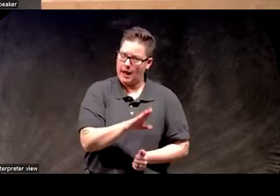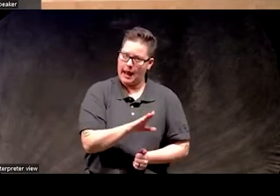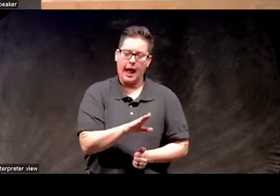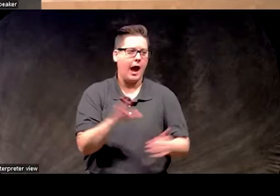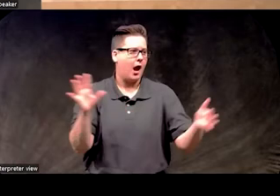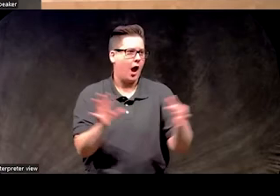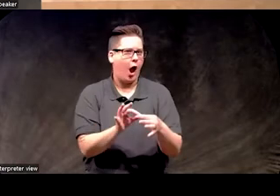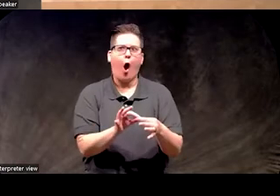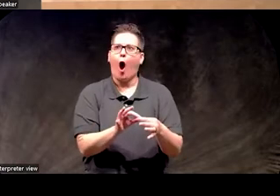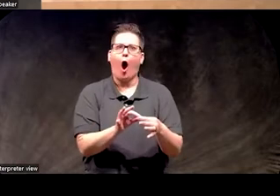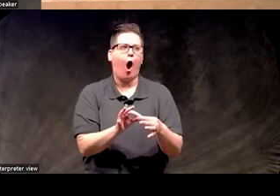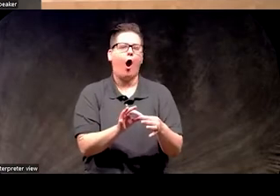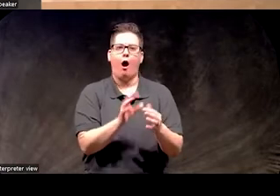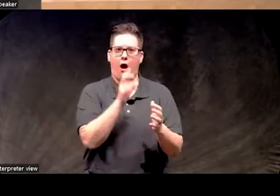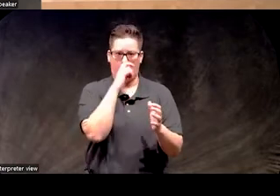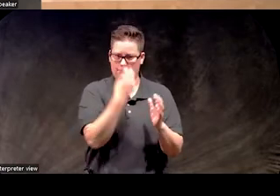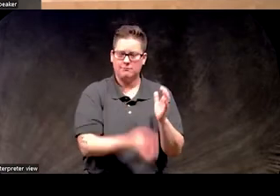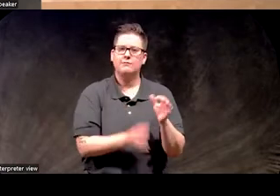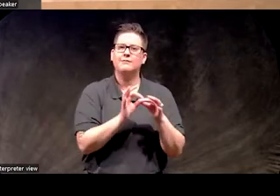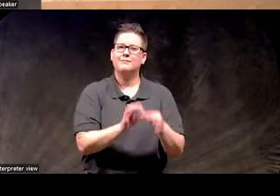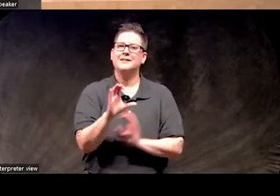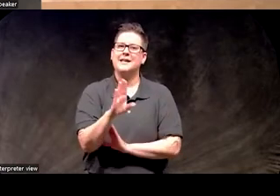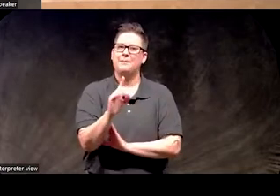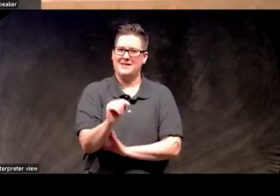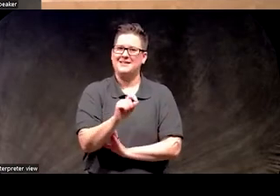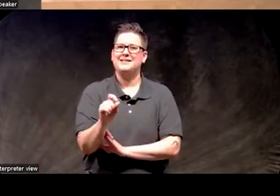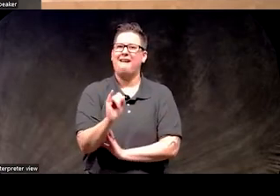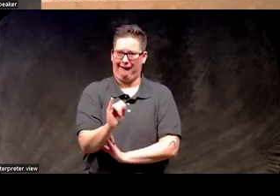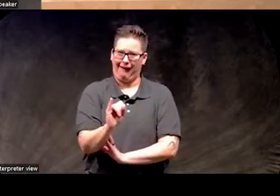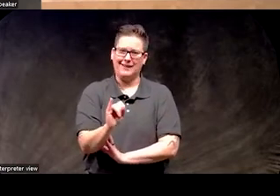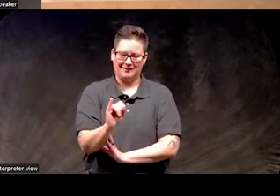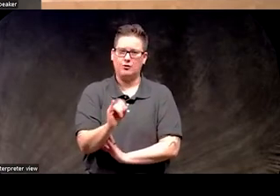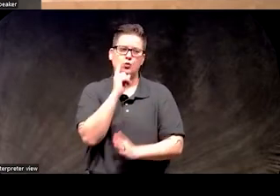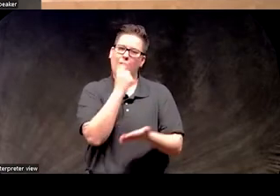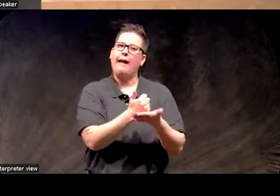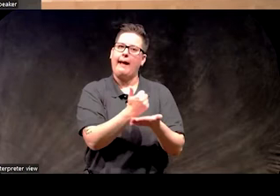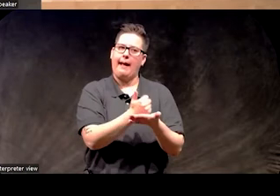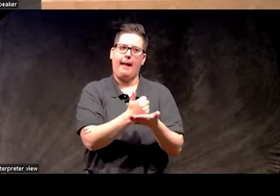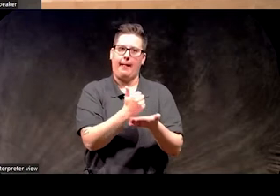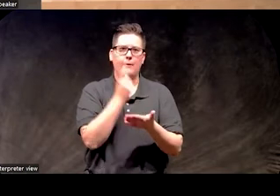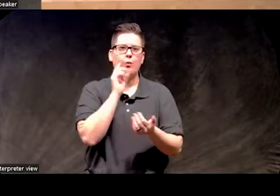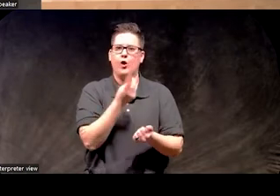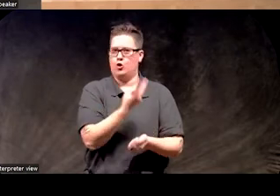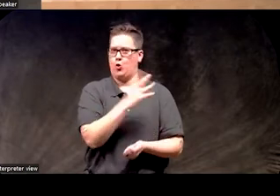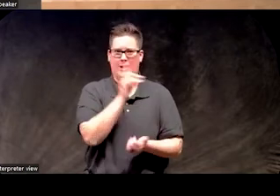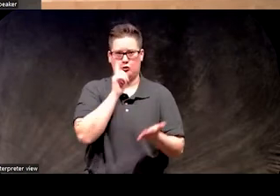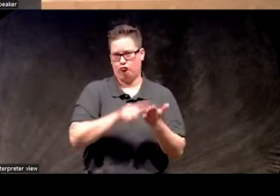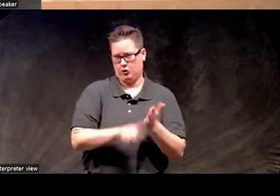and was steeped in the cognitive behavioral therapy for insomnia to help out on two studies.